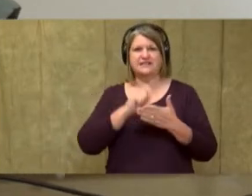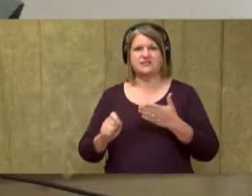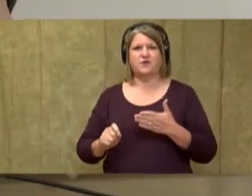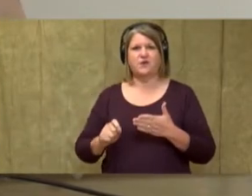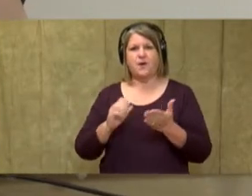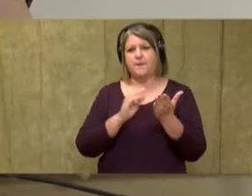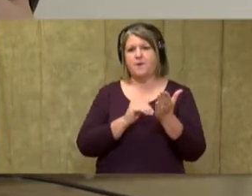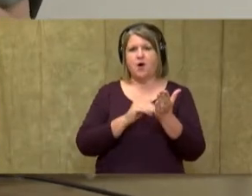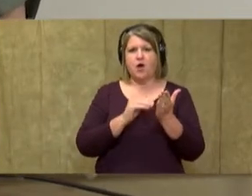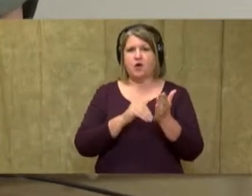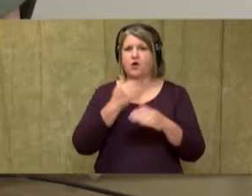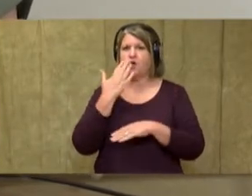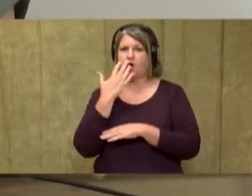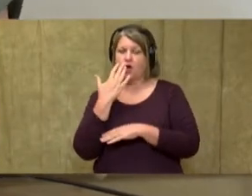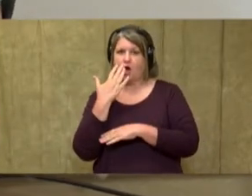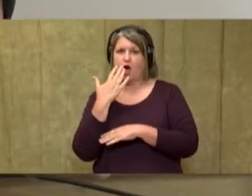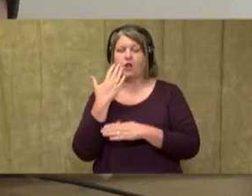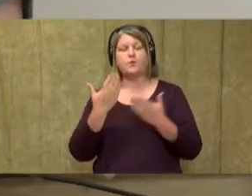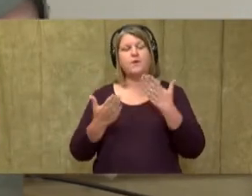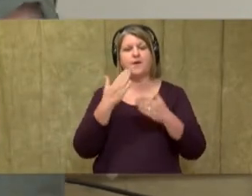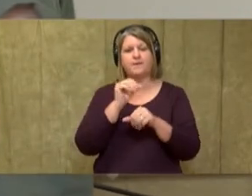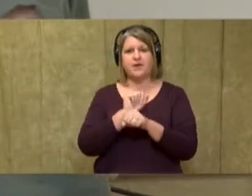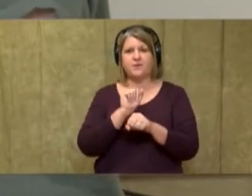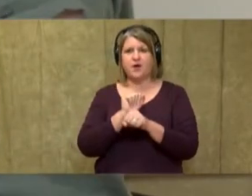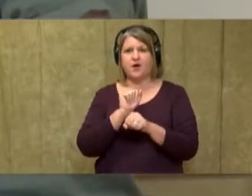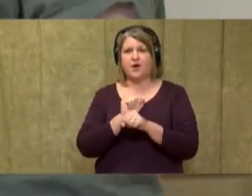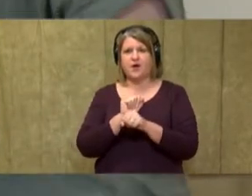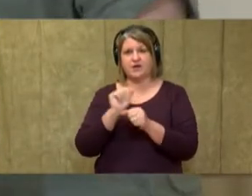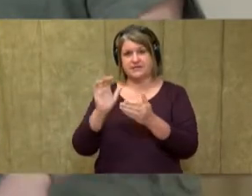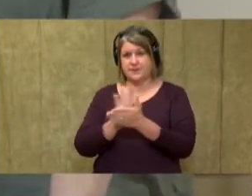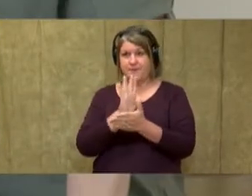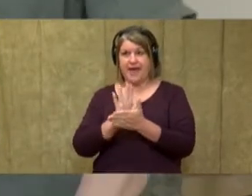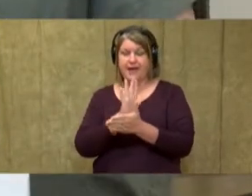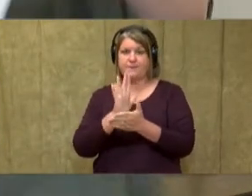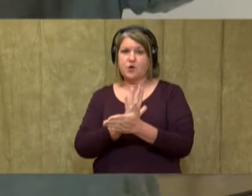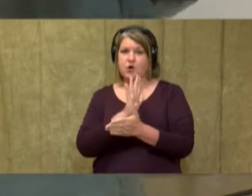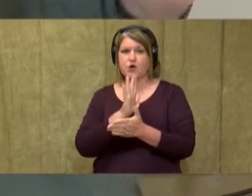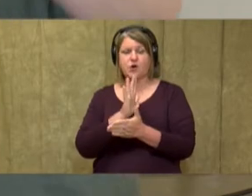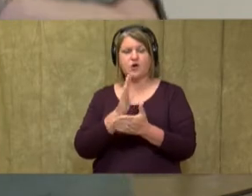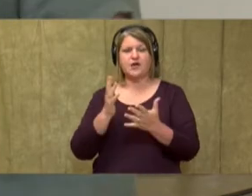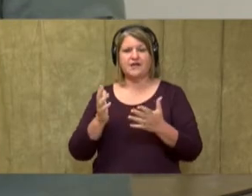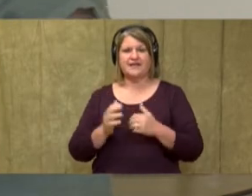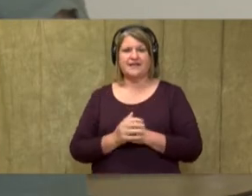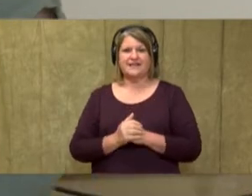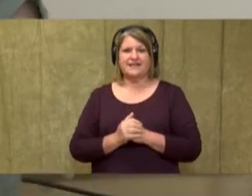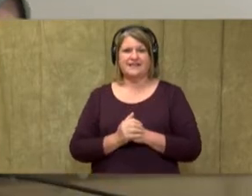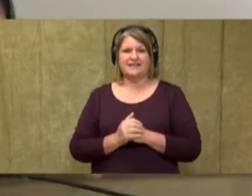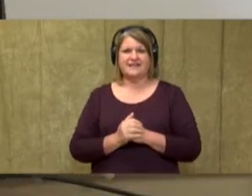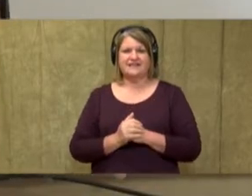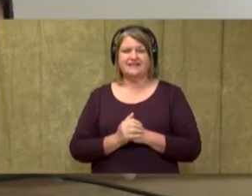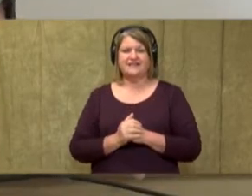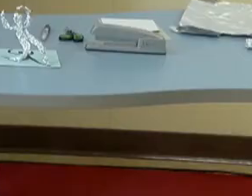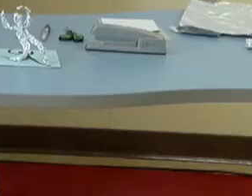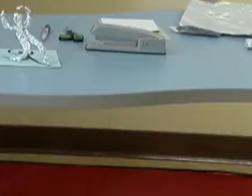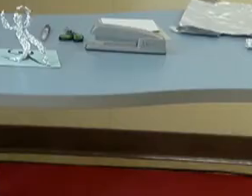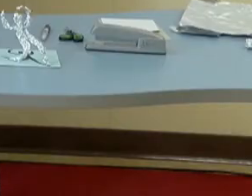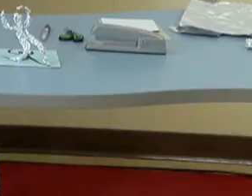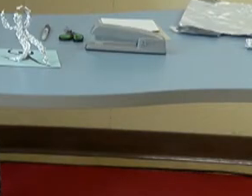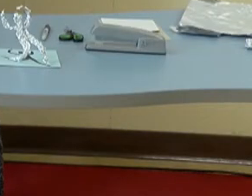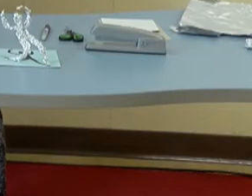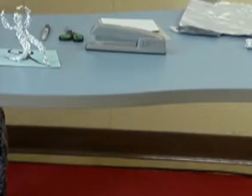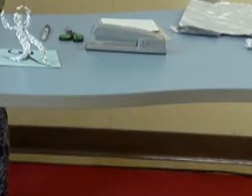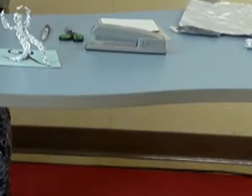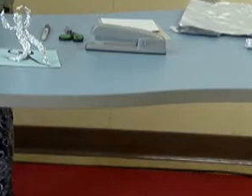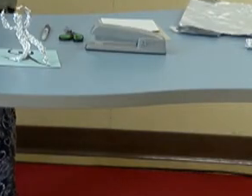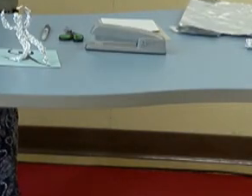marker or a crayon would probably work. A piece of paper, just a regular sheet of white paper will work. And if you want,